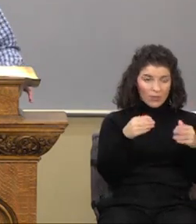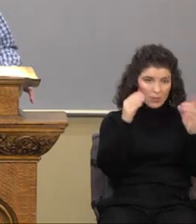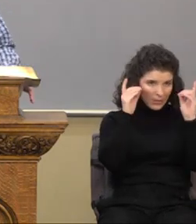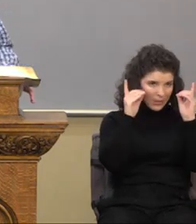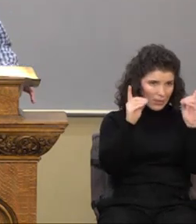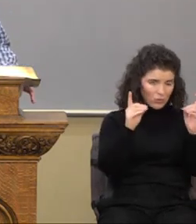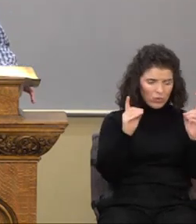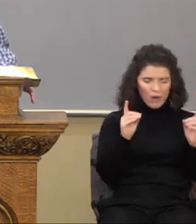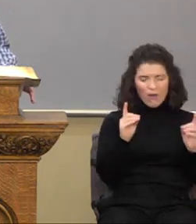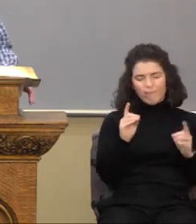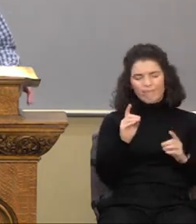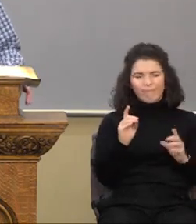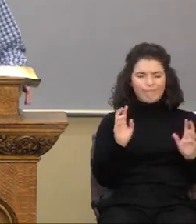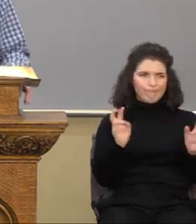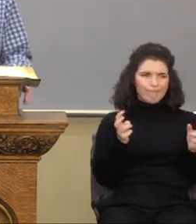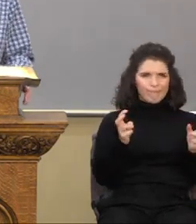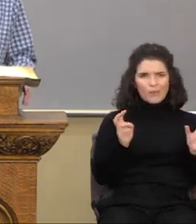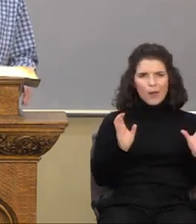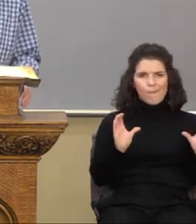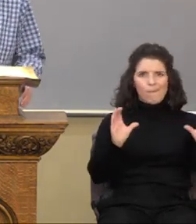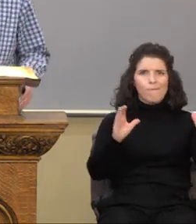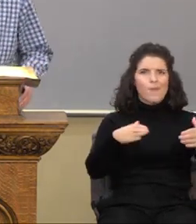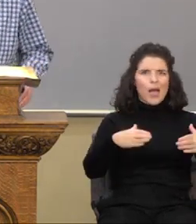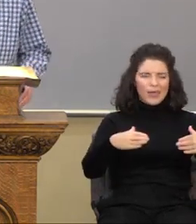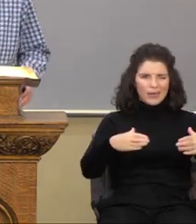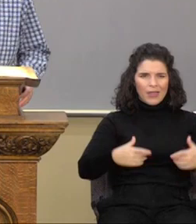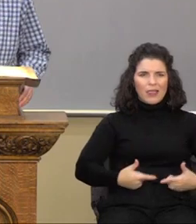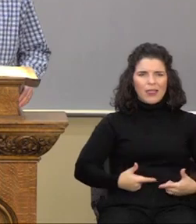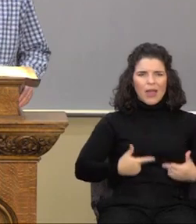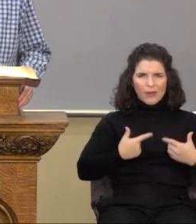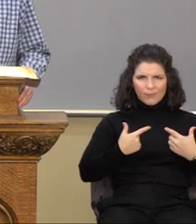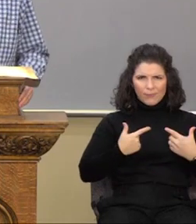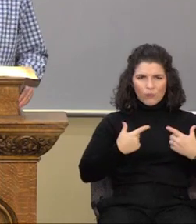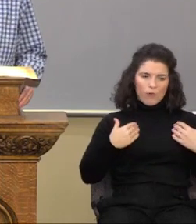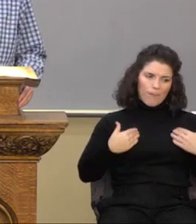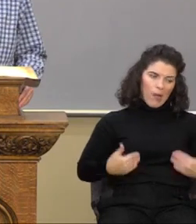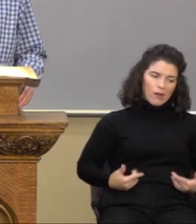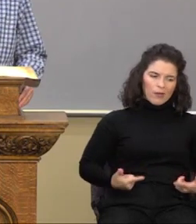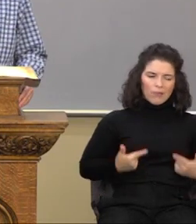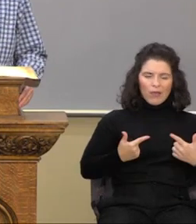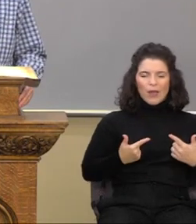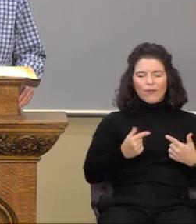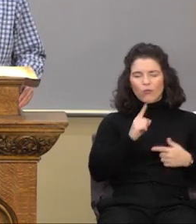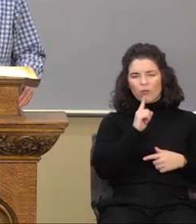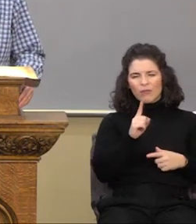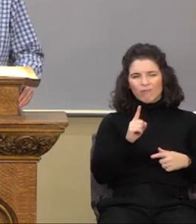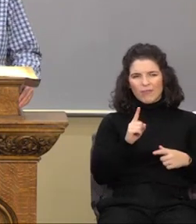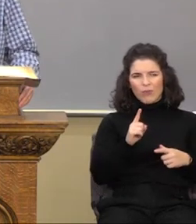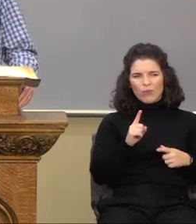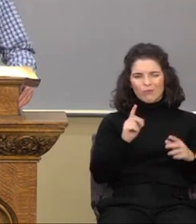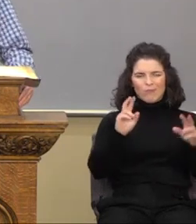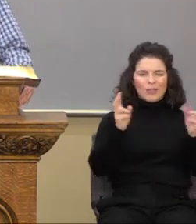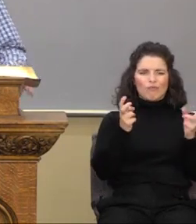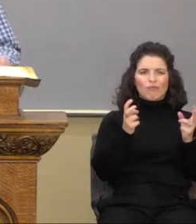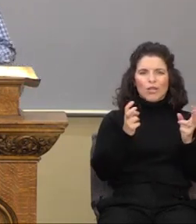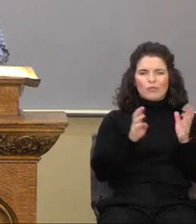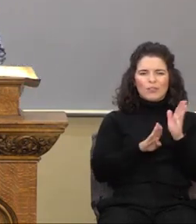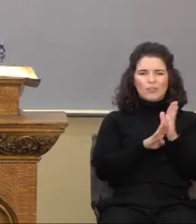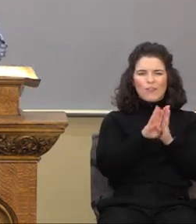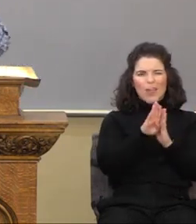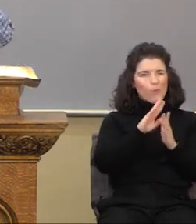I'm borrowing an expression that was coined back in the 70s, actually. But when we look at the relationship